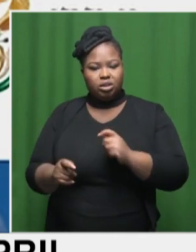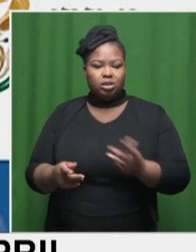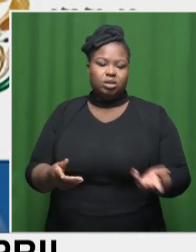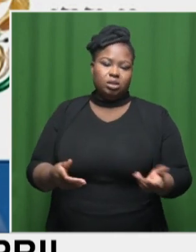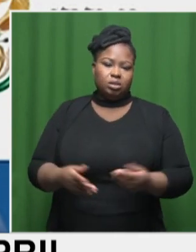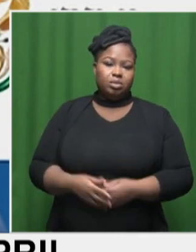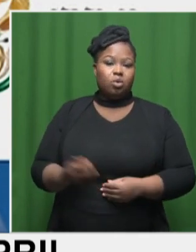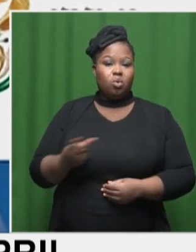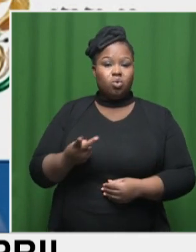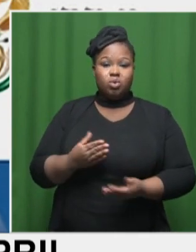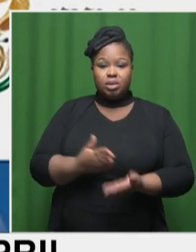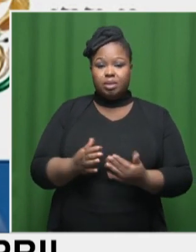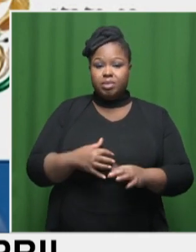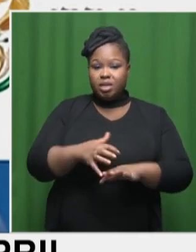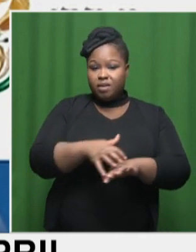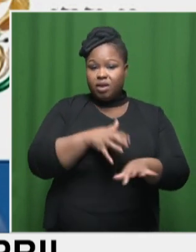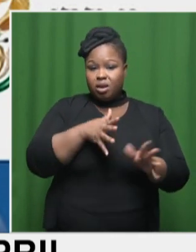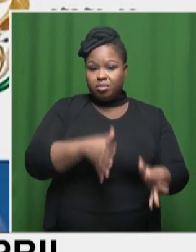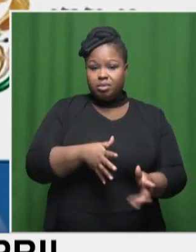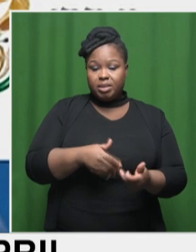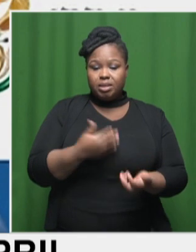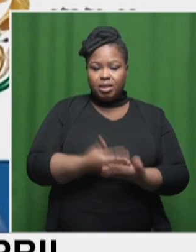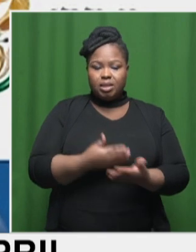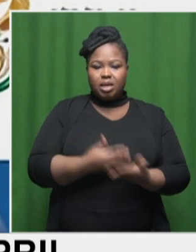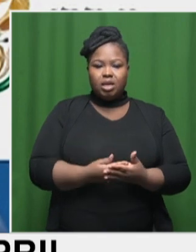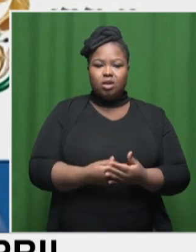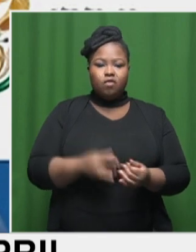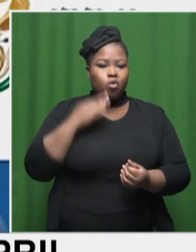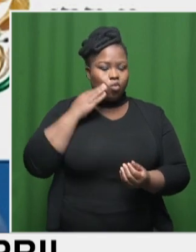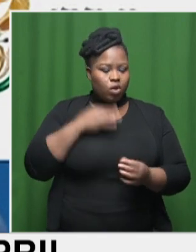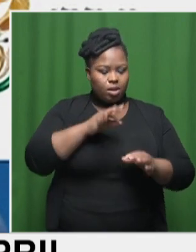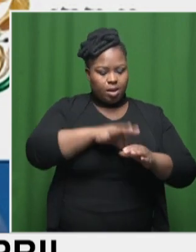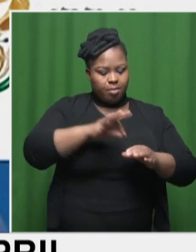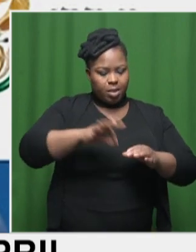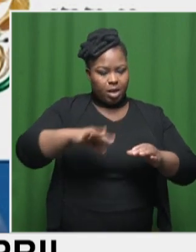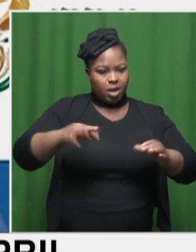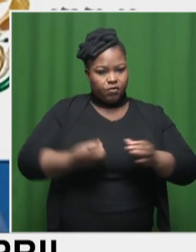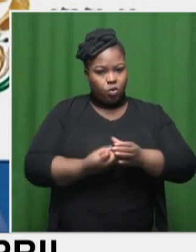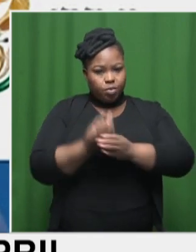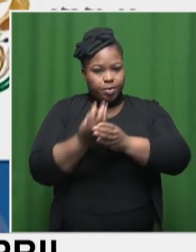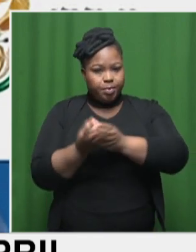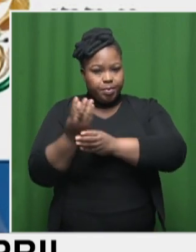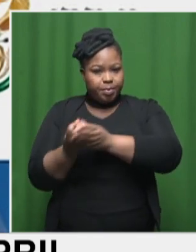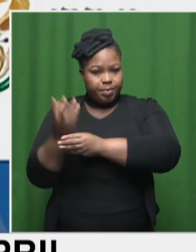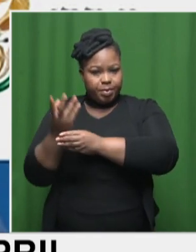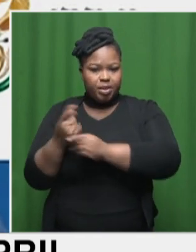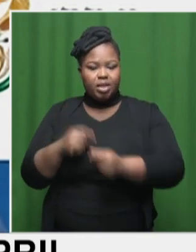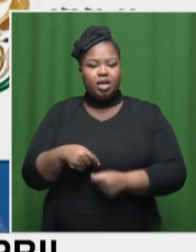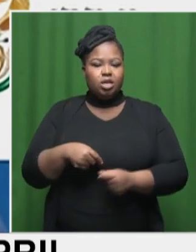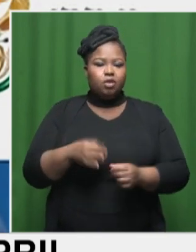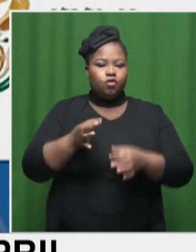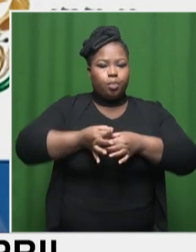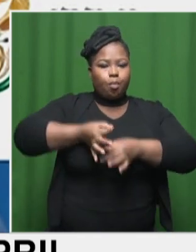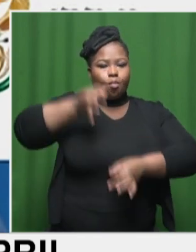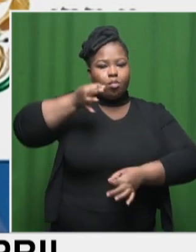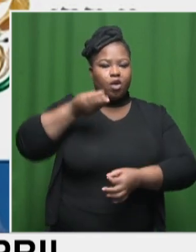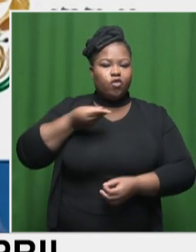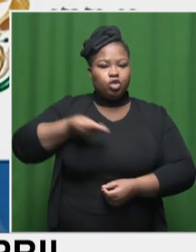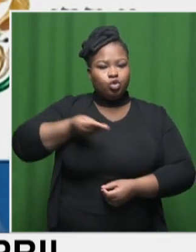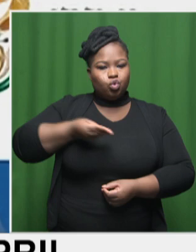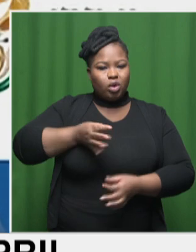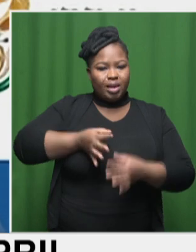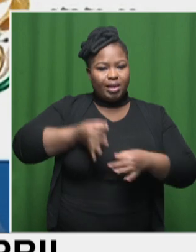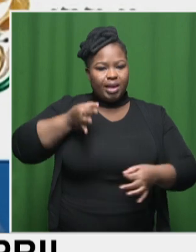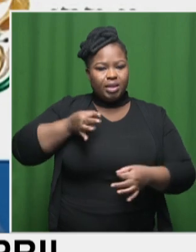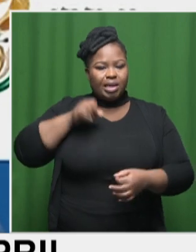that farmers are able to extract from the sugar cane that they've planted. So, you know, we'll have to keep an eye on that one to see whether that